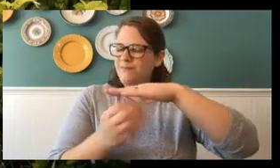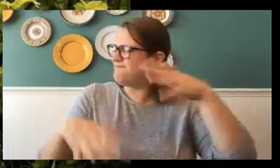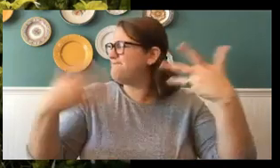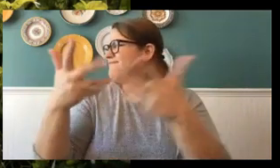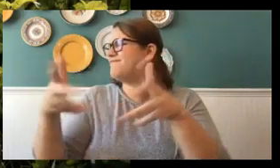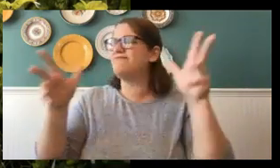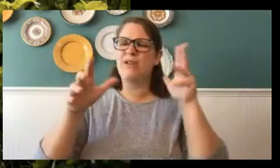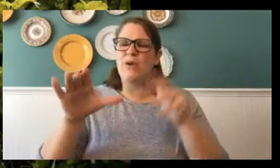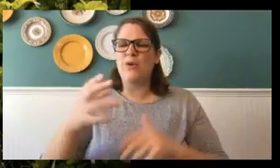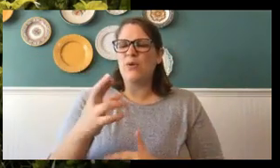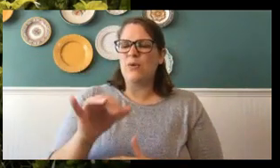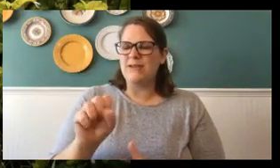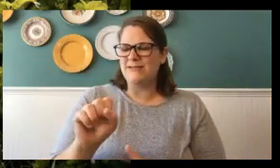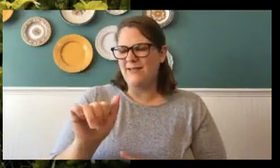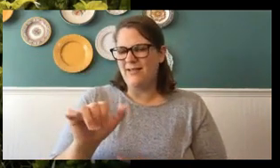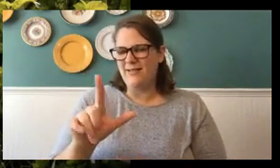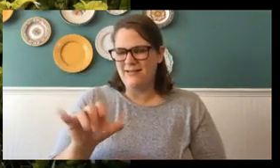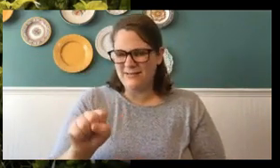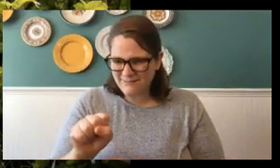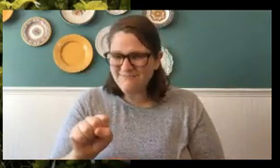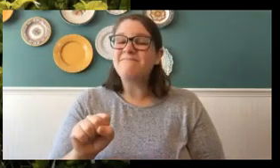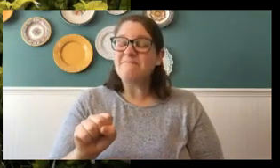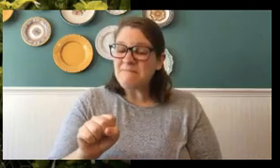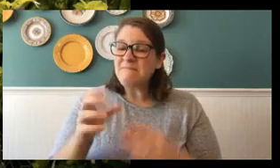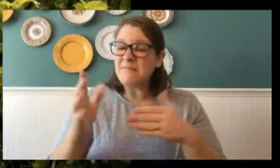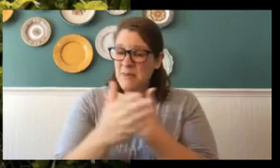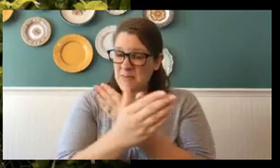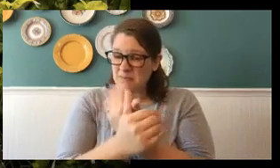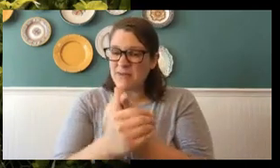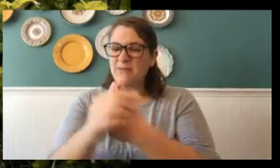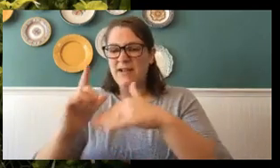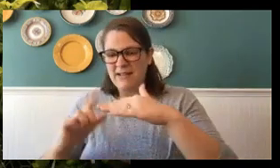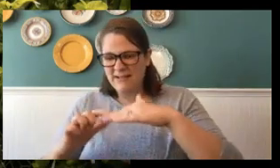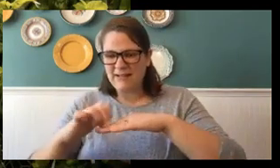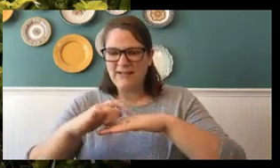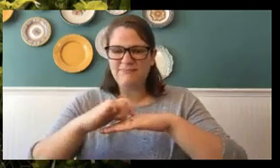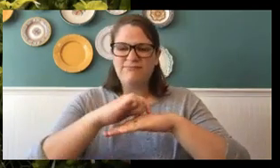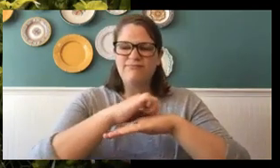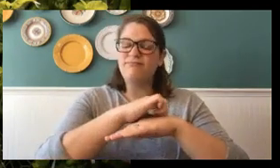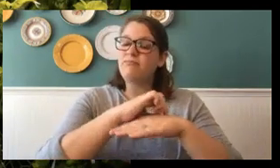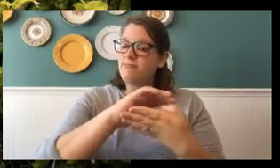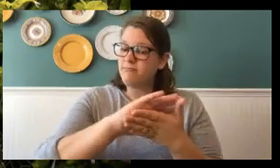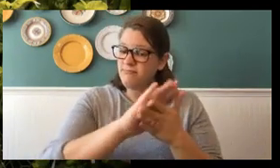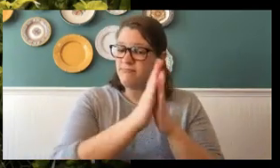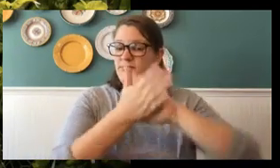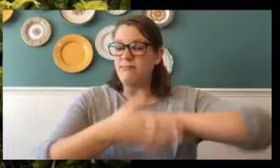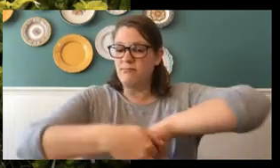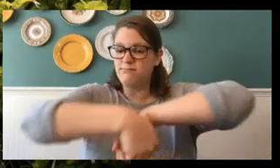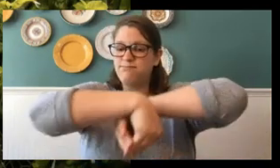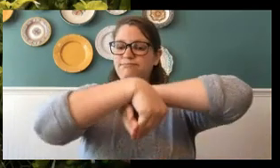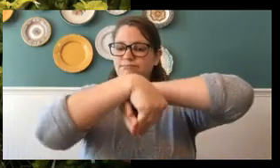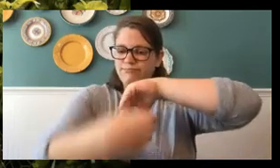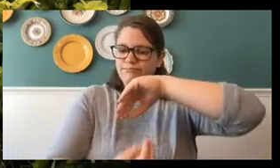woohoo, you are correct. A butterfly or a caterpillar transforms himself into a